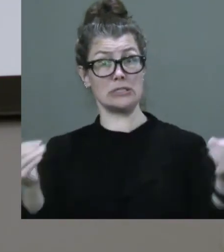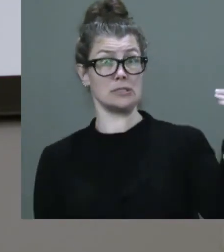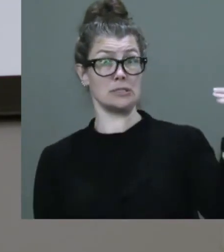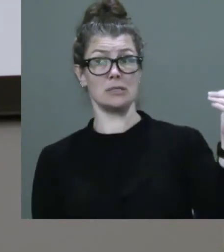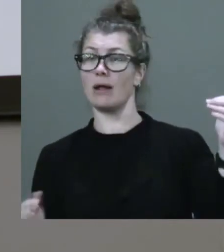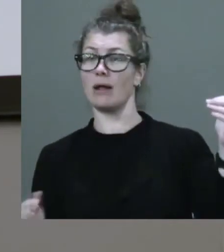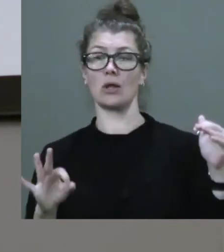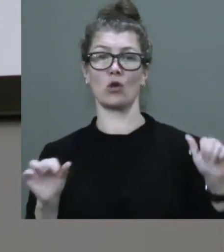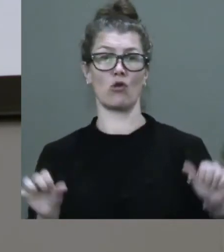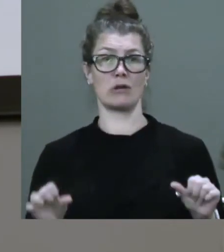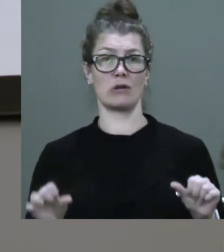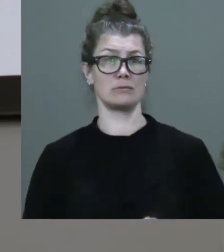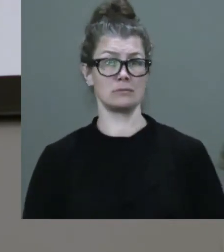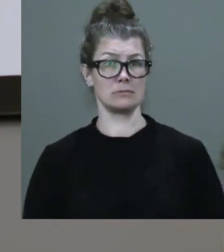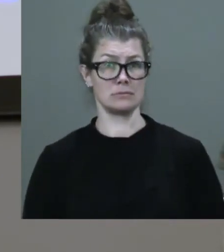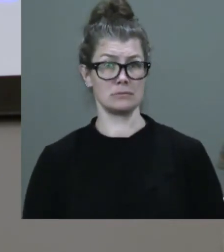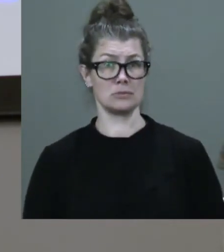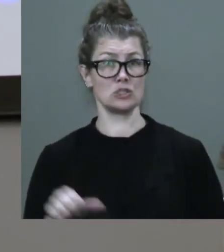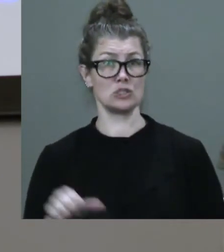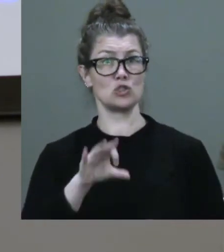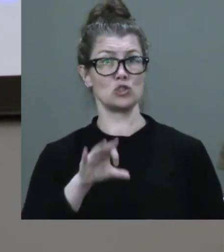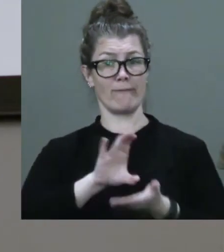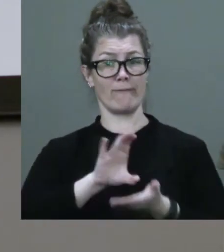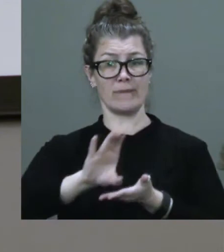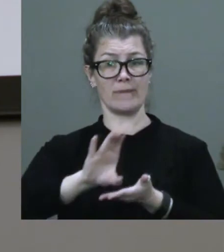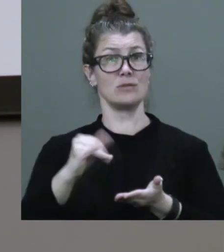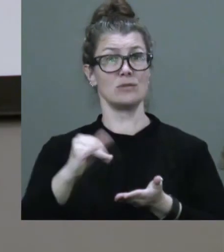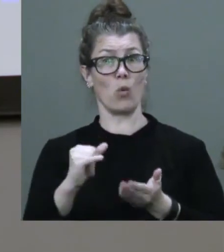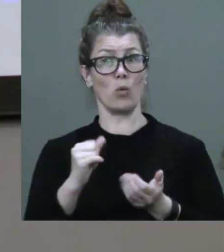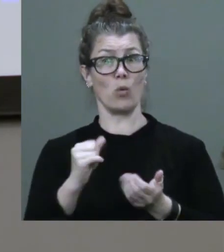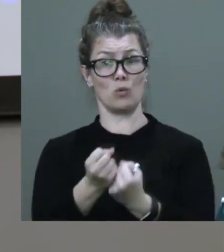It should not be publicly funded or supported.